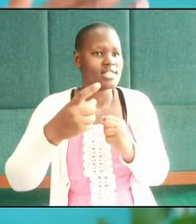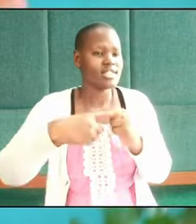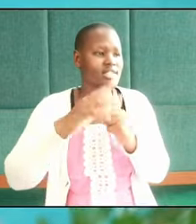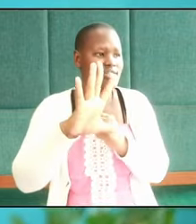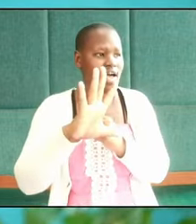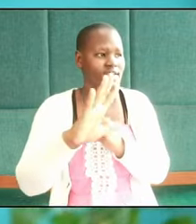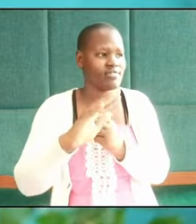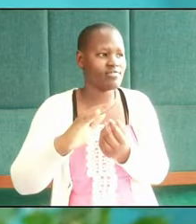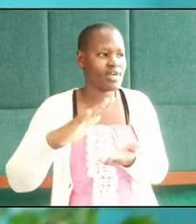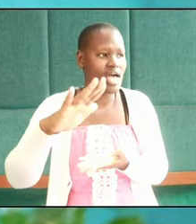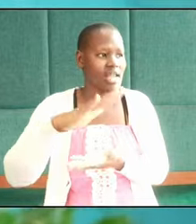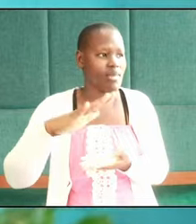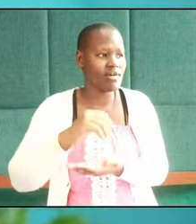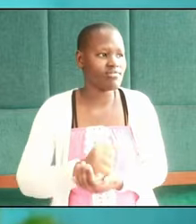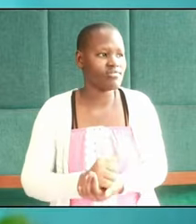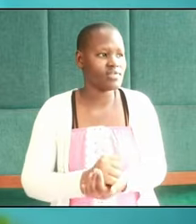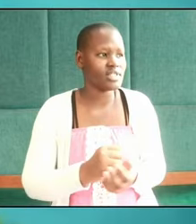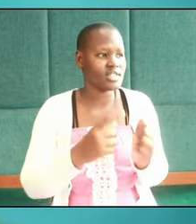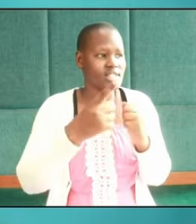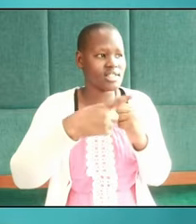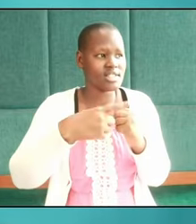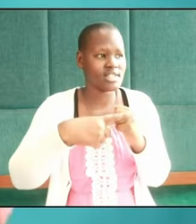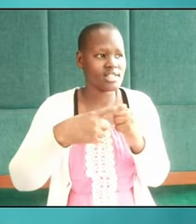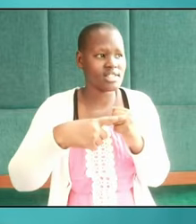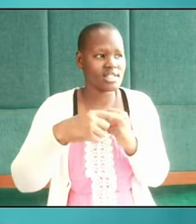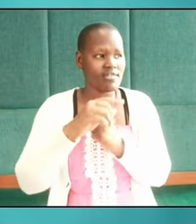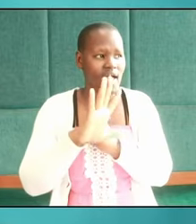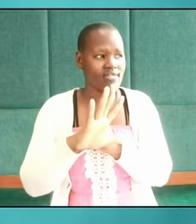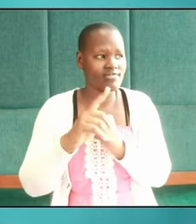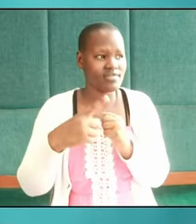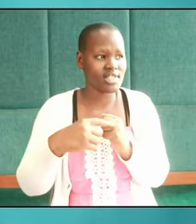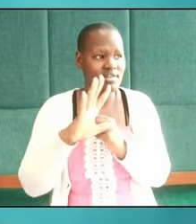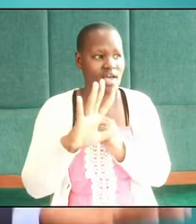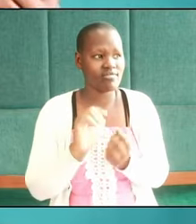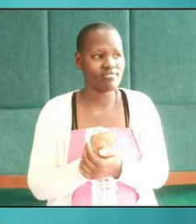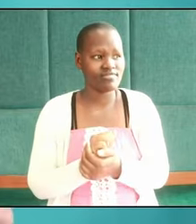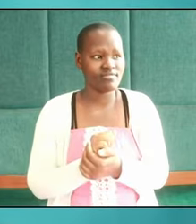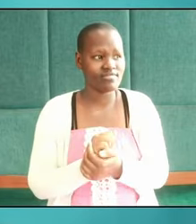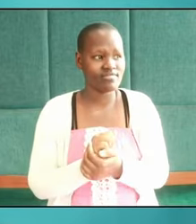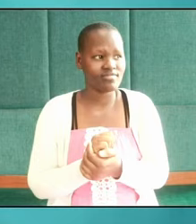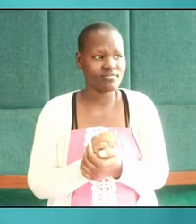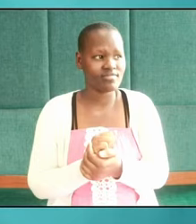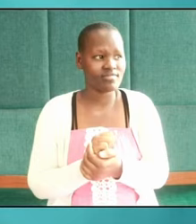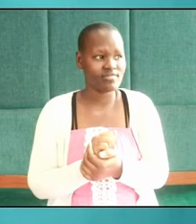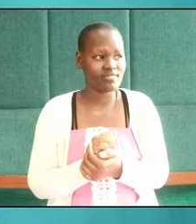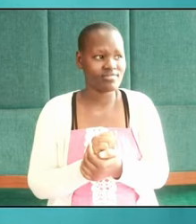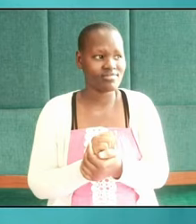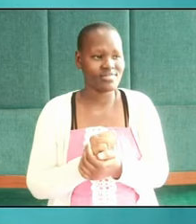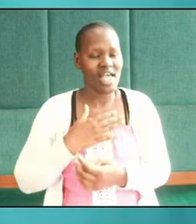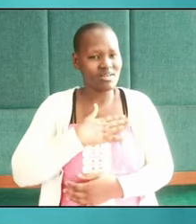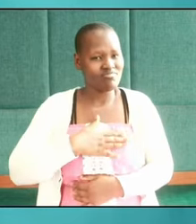led by my elder Mitoko, who prayed. Please rise,